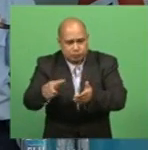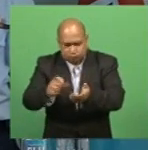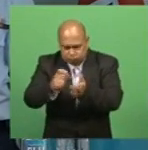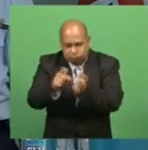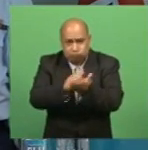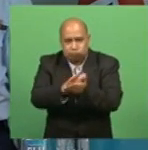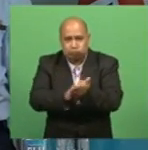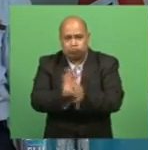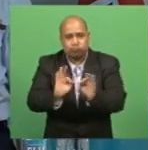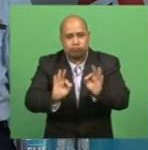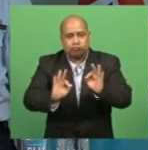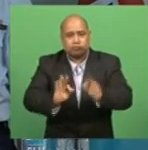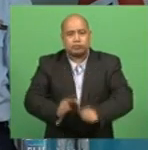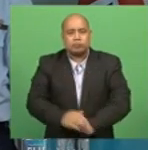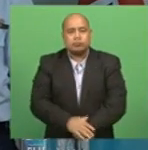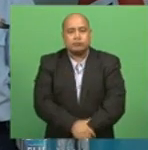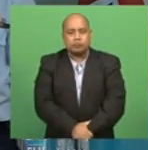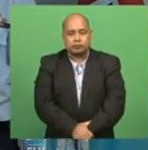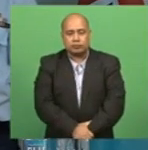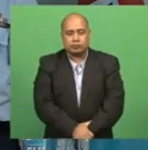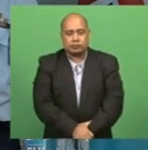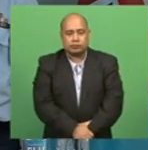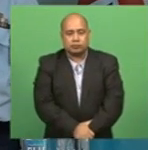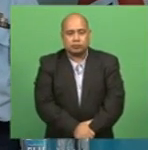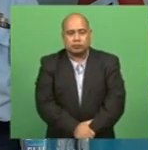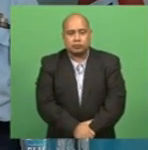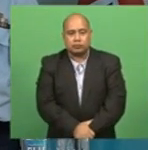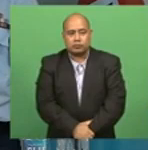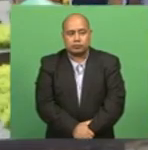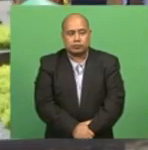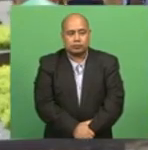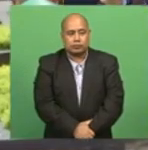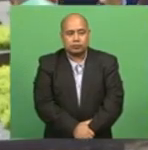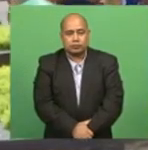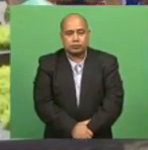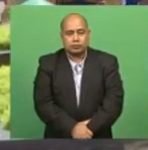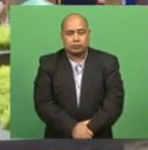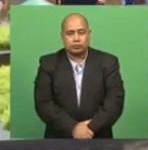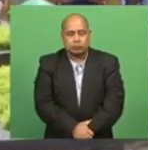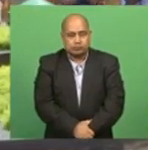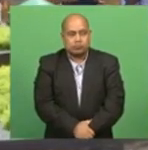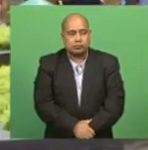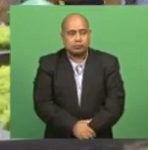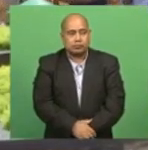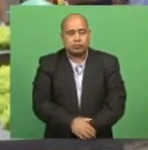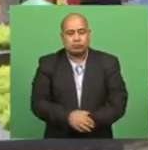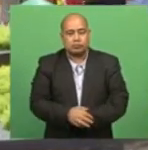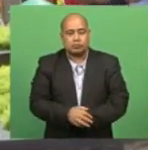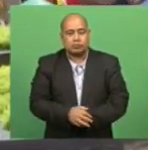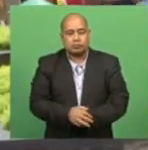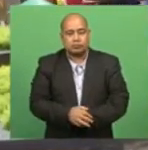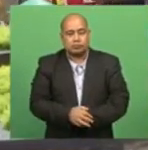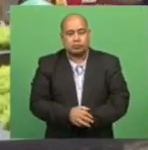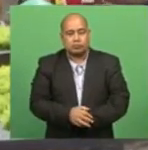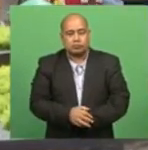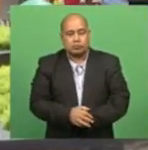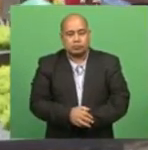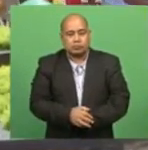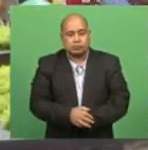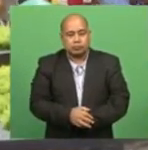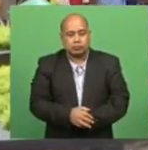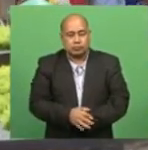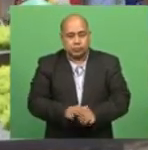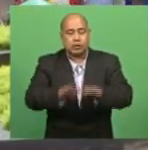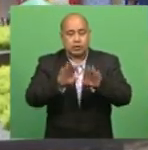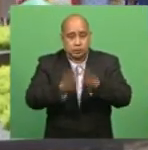and prominent signage instructing physical distancing. Children should not be up and out